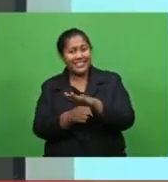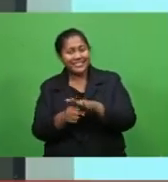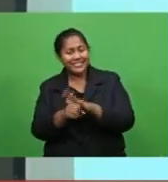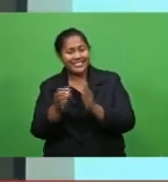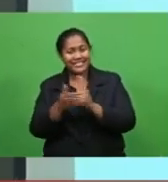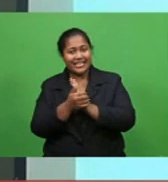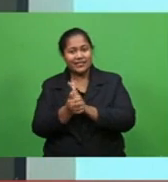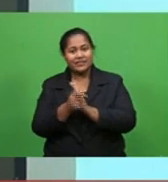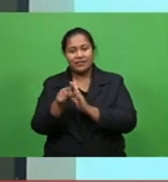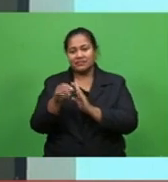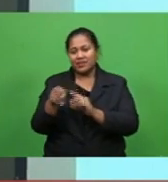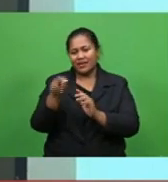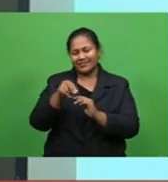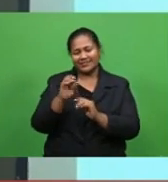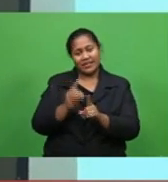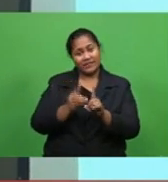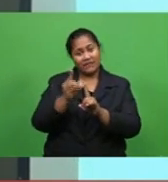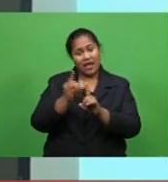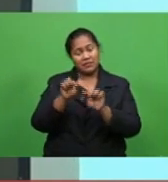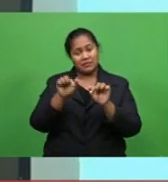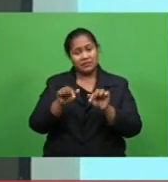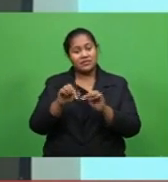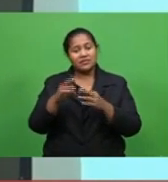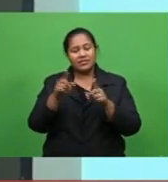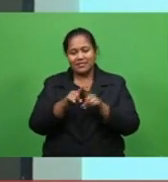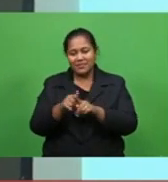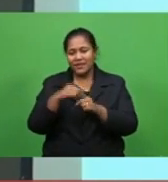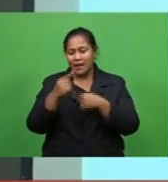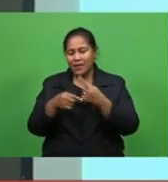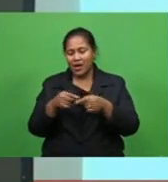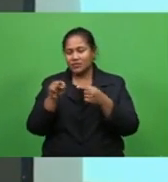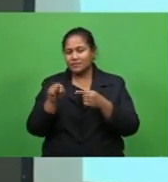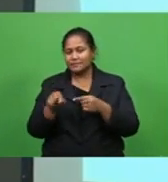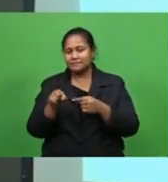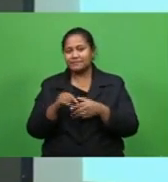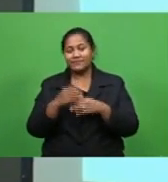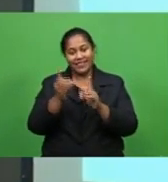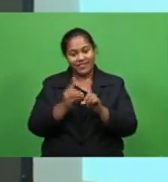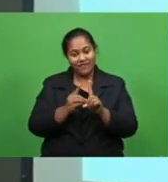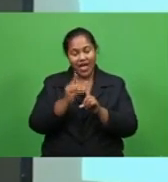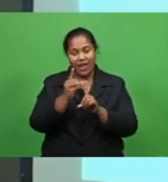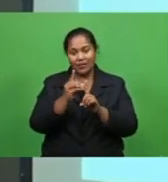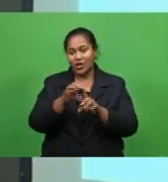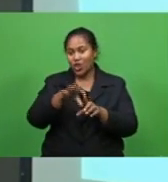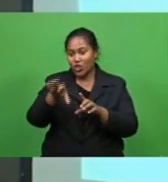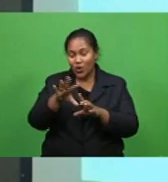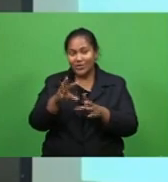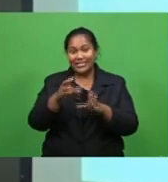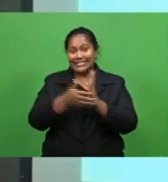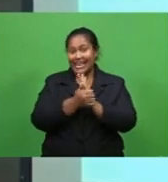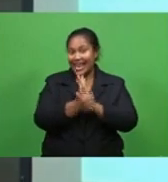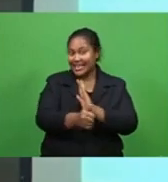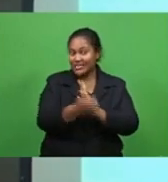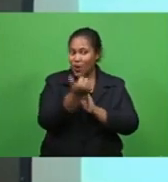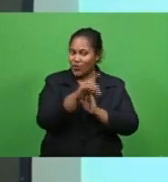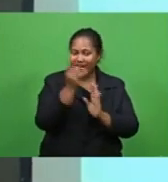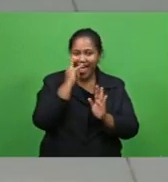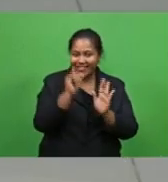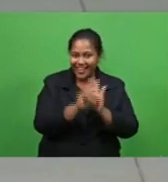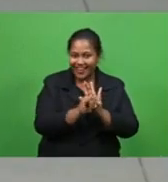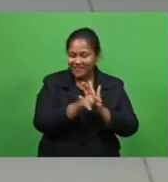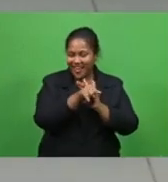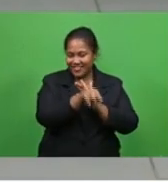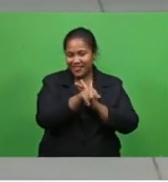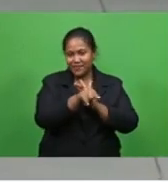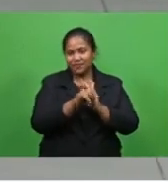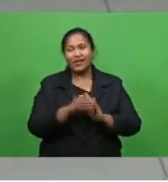talent development it means it's about developing those talents that are identified here in Fiji